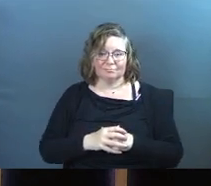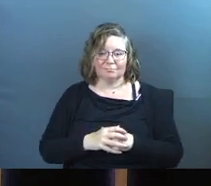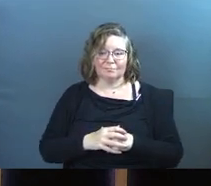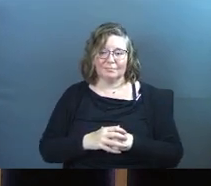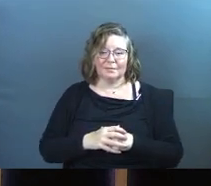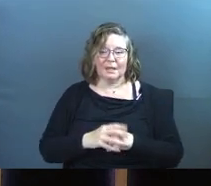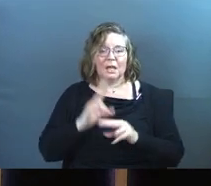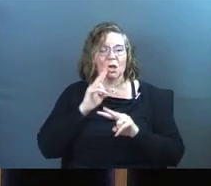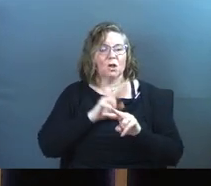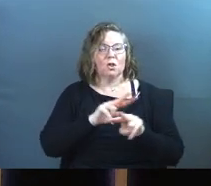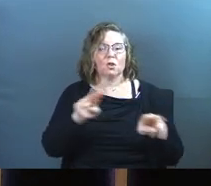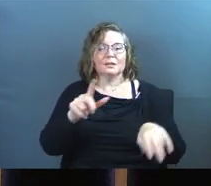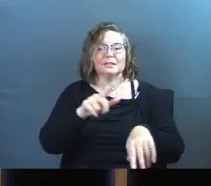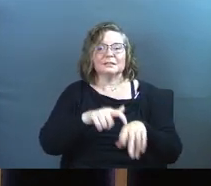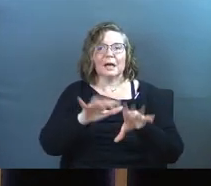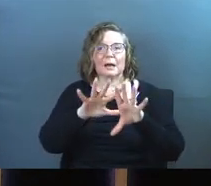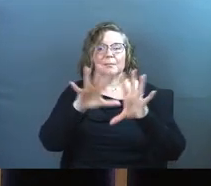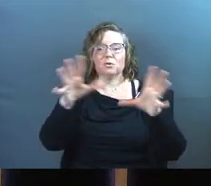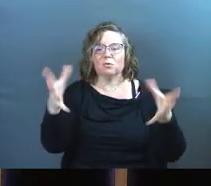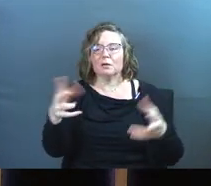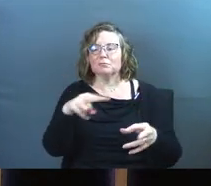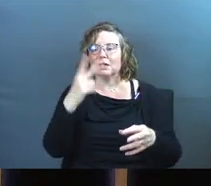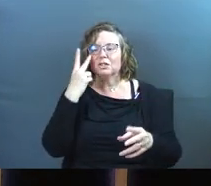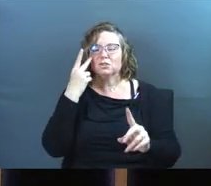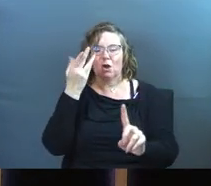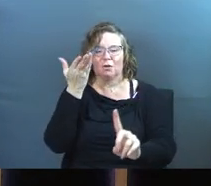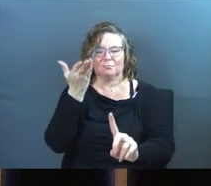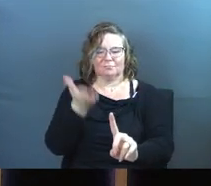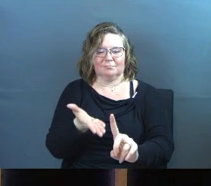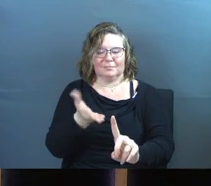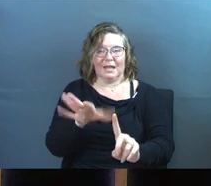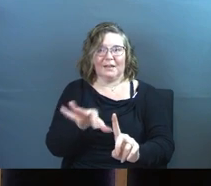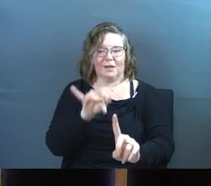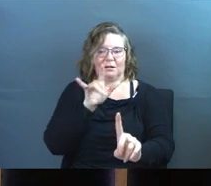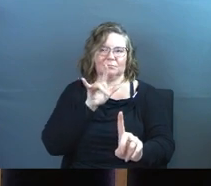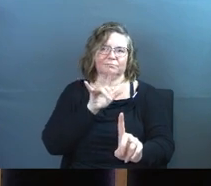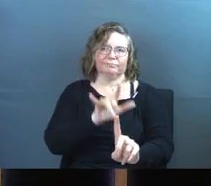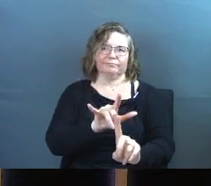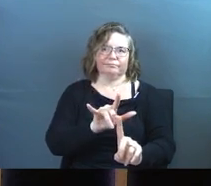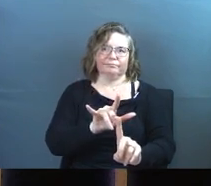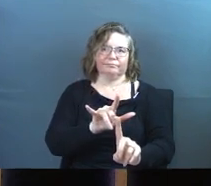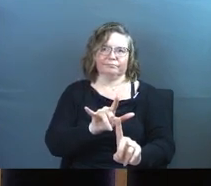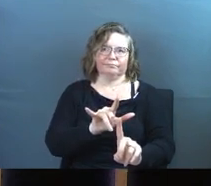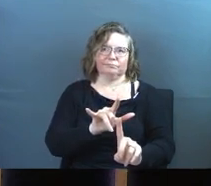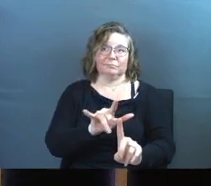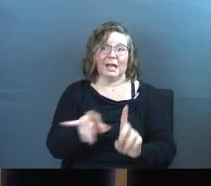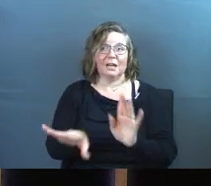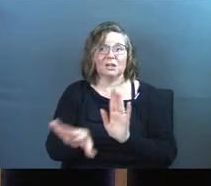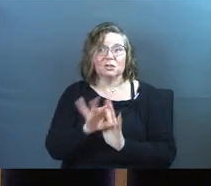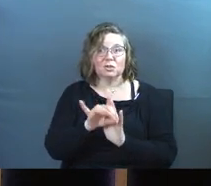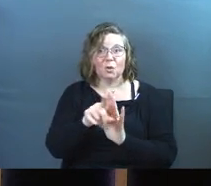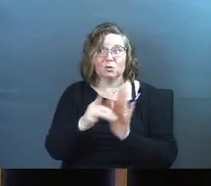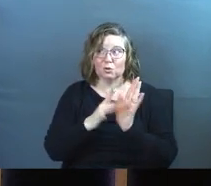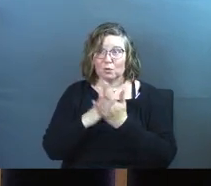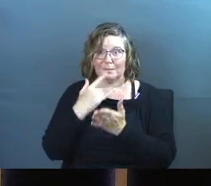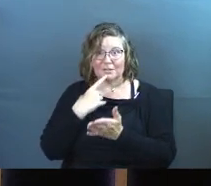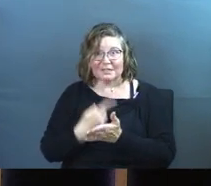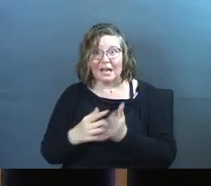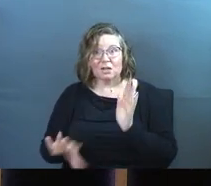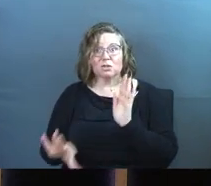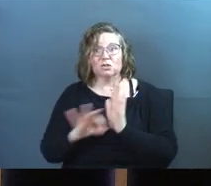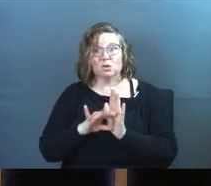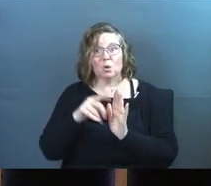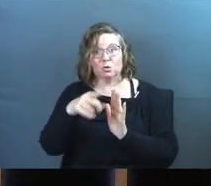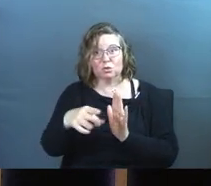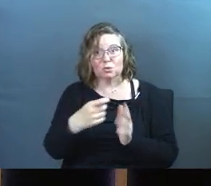He looked out over all time and creation. And He saw you. And He found you lovable. And He chose you, the Scripture says. Chose